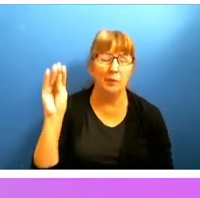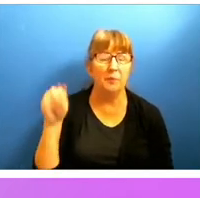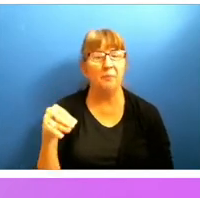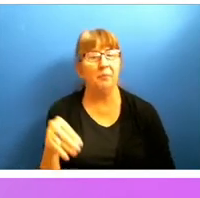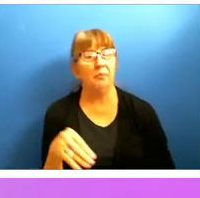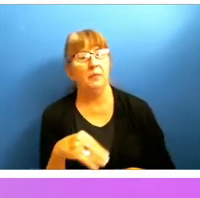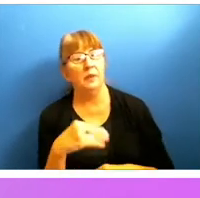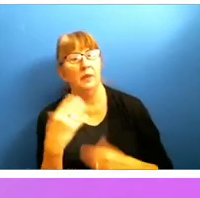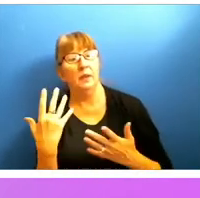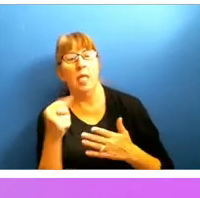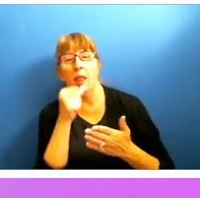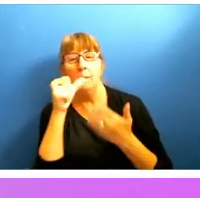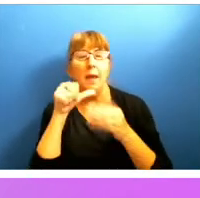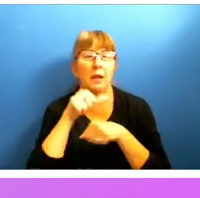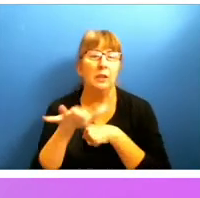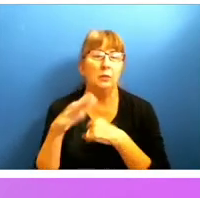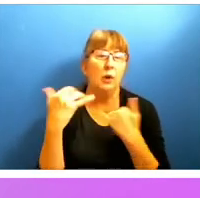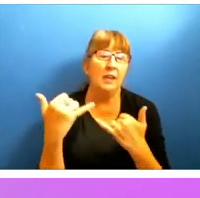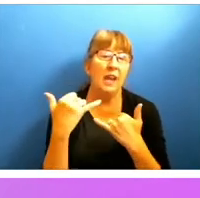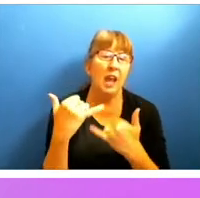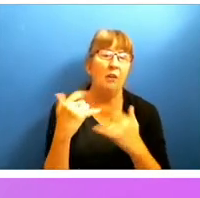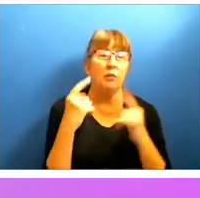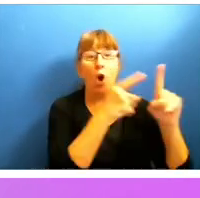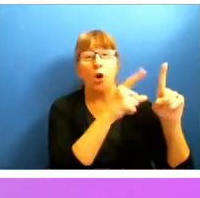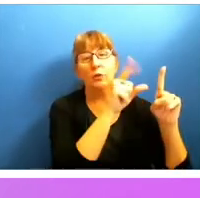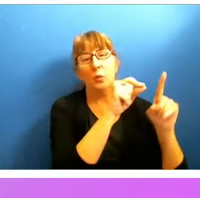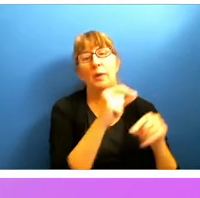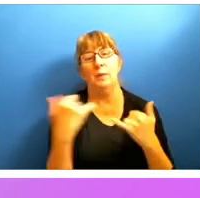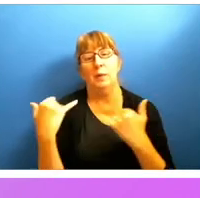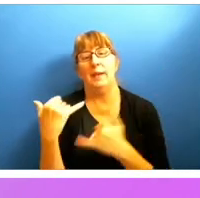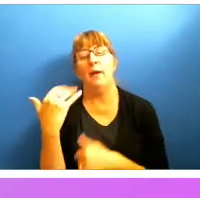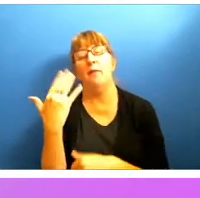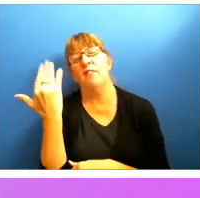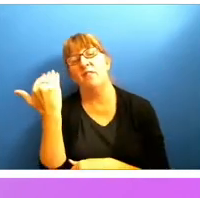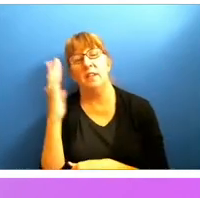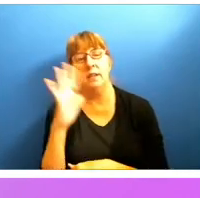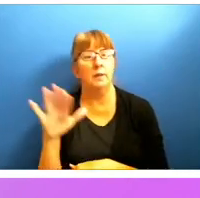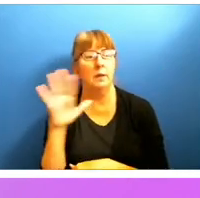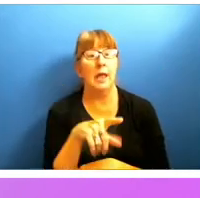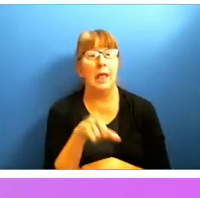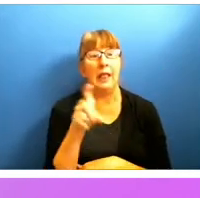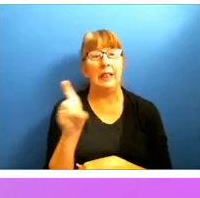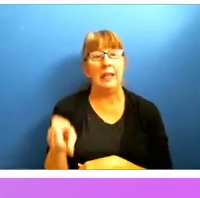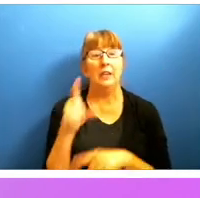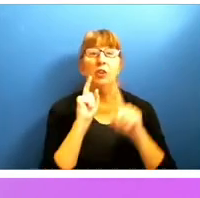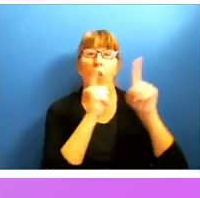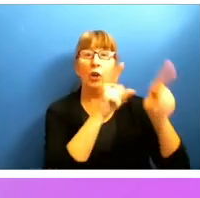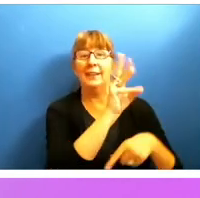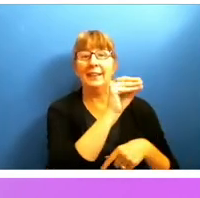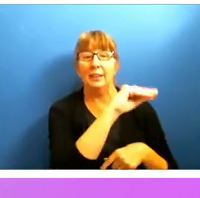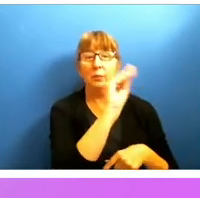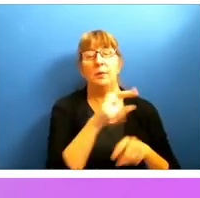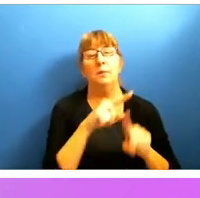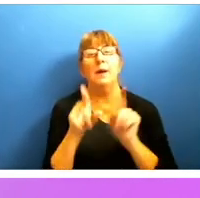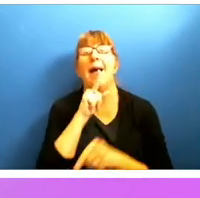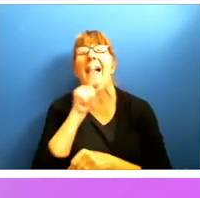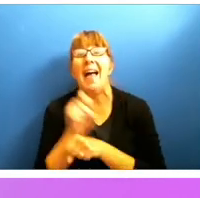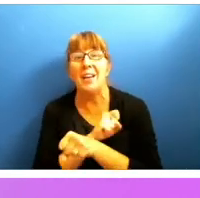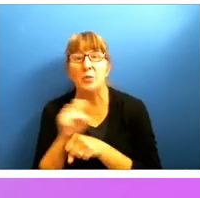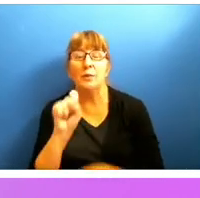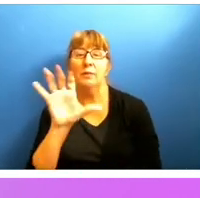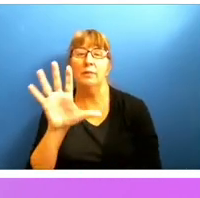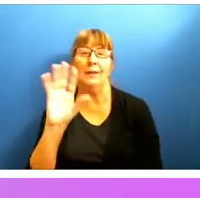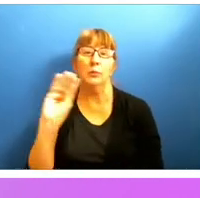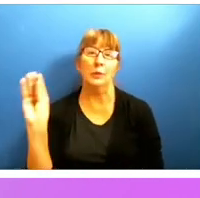it's actually 15. And then click-in, the target being 60%, but the actual is 5%. We're still in a position where